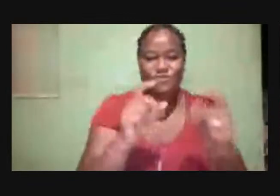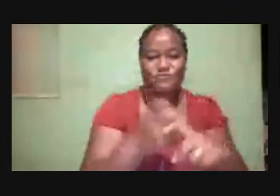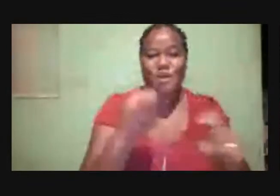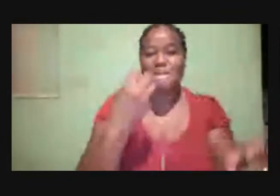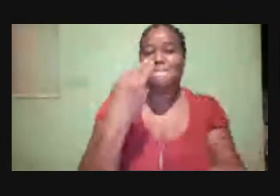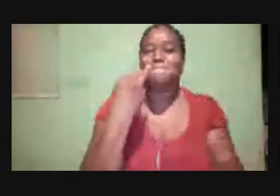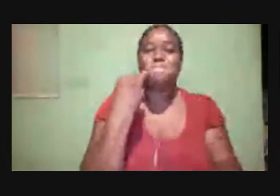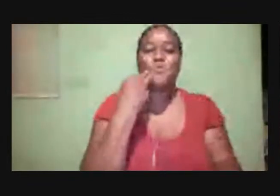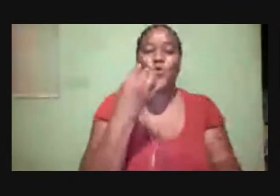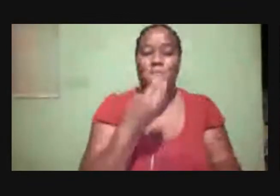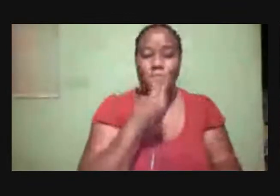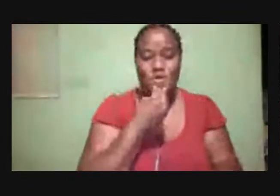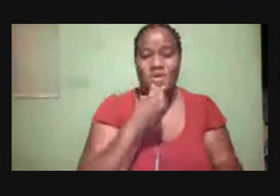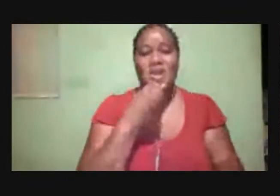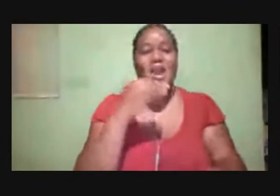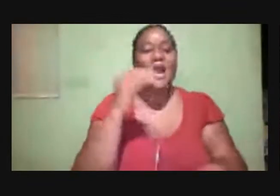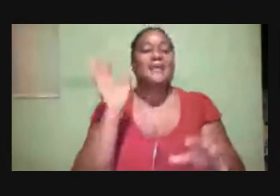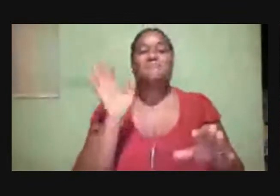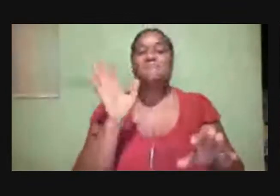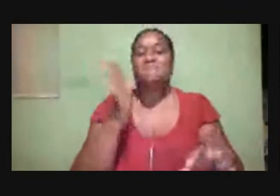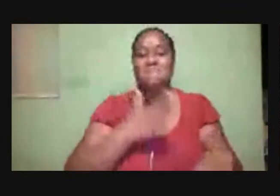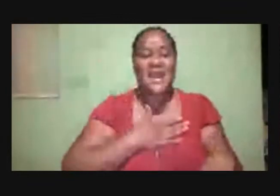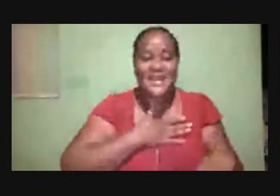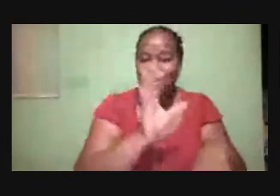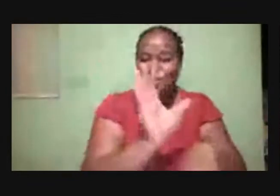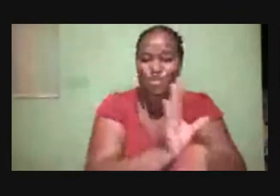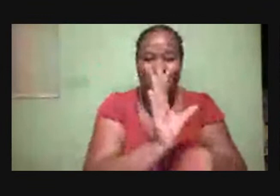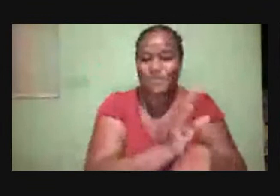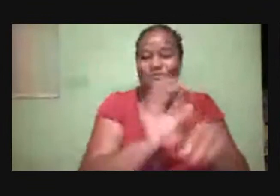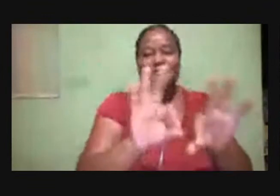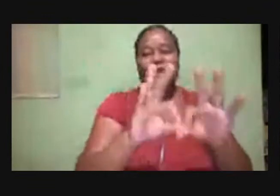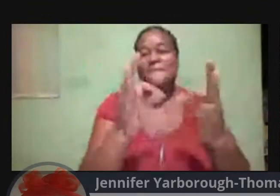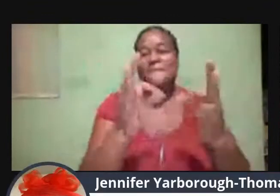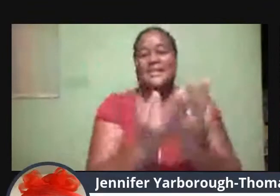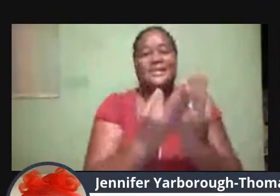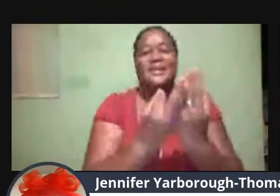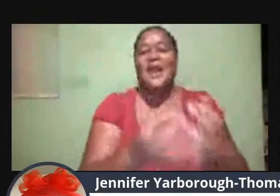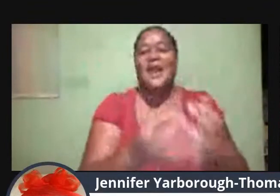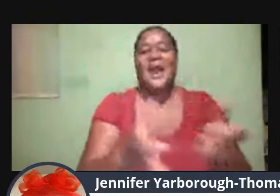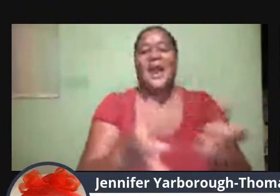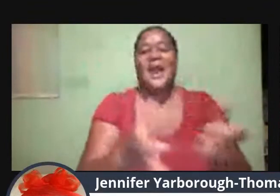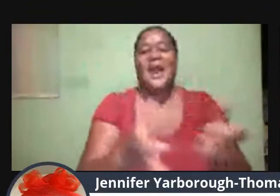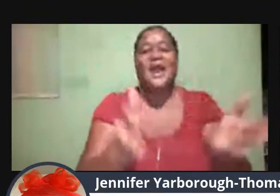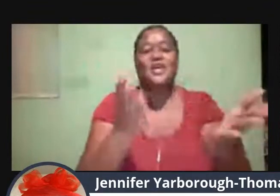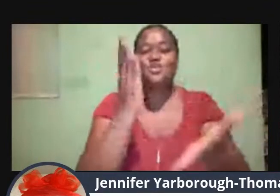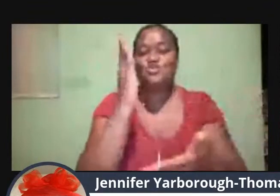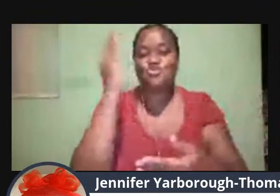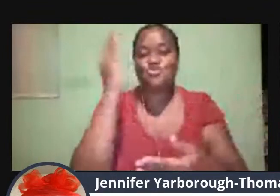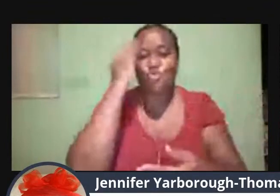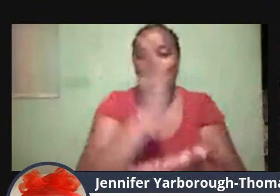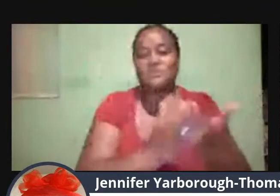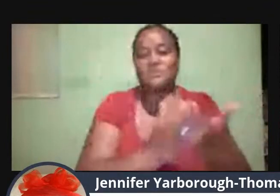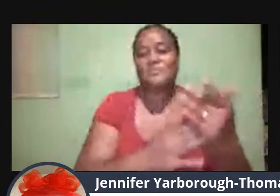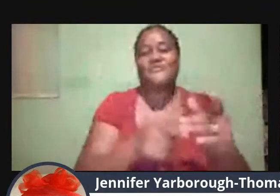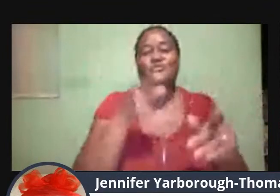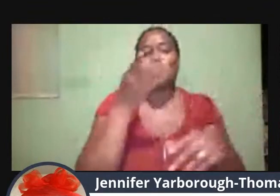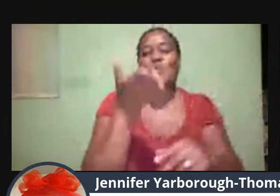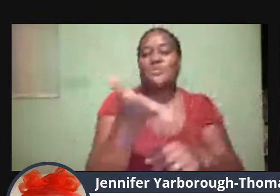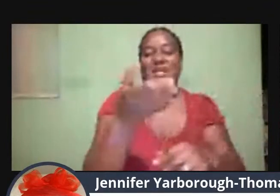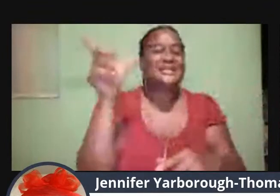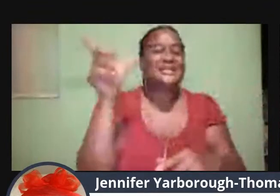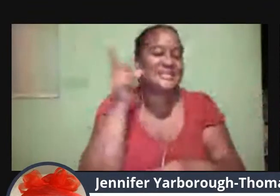All Nations Church family I know some of you are out there Listening Thank you for your support Through the week I see you